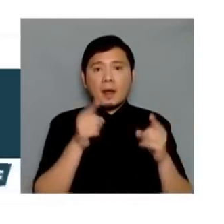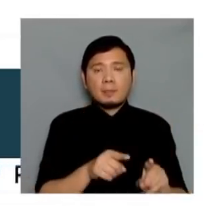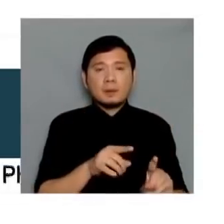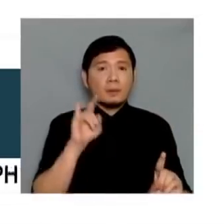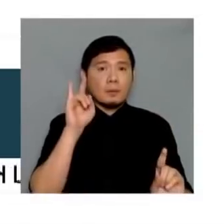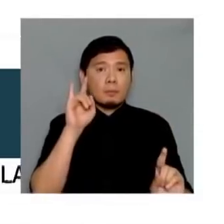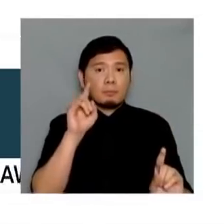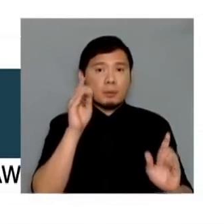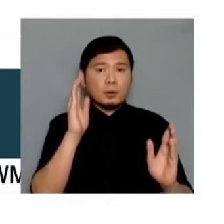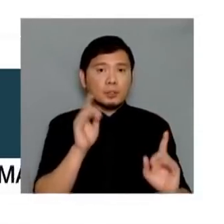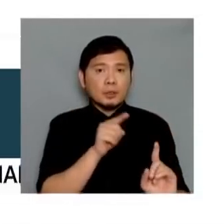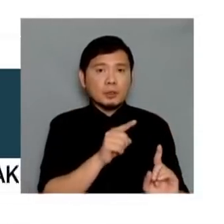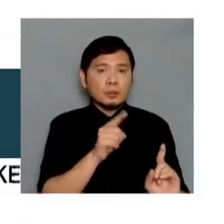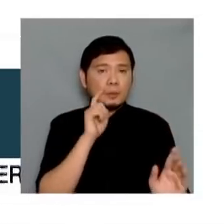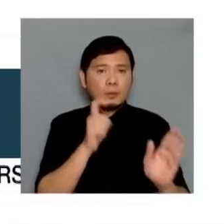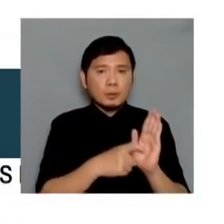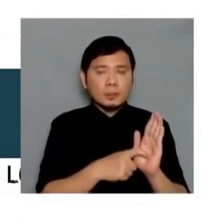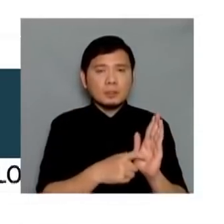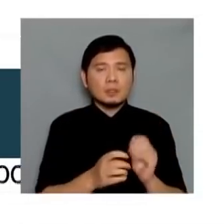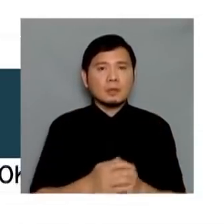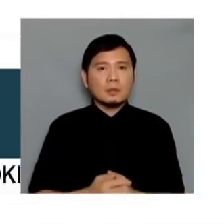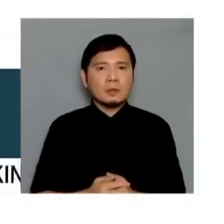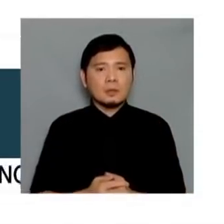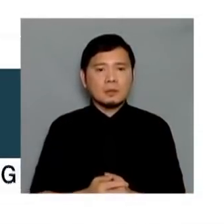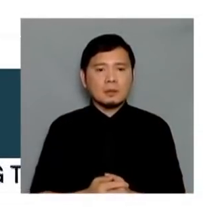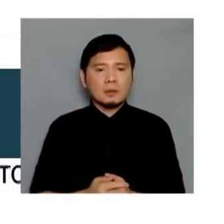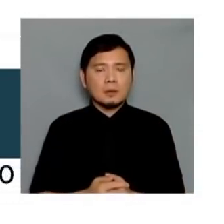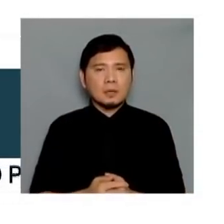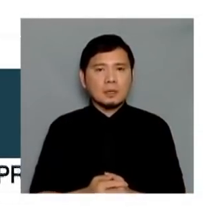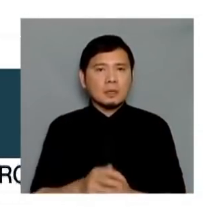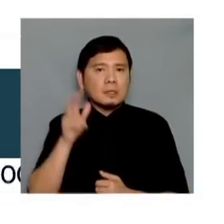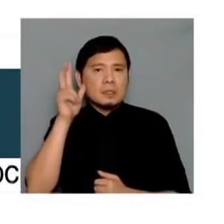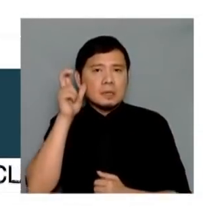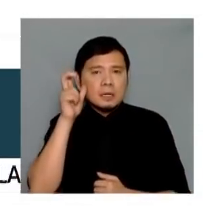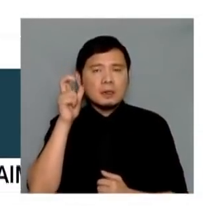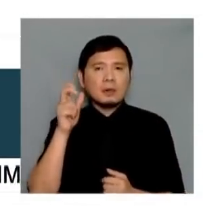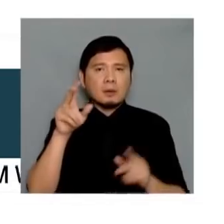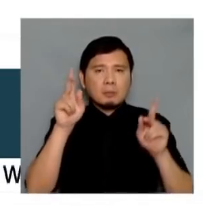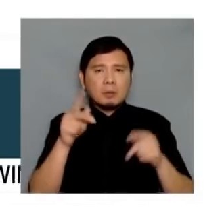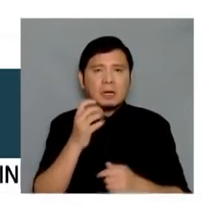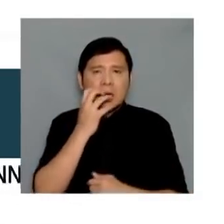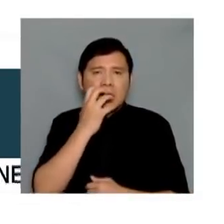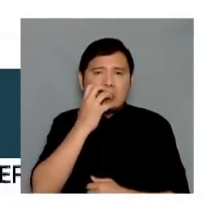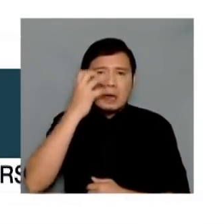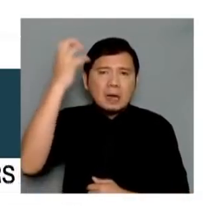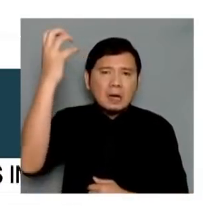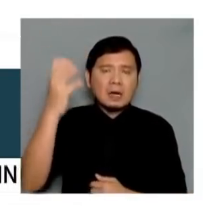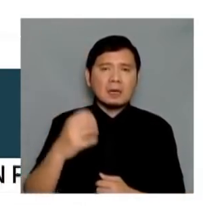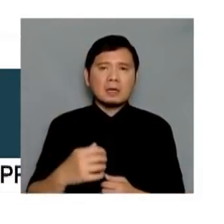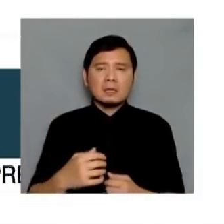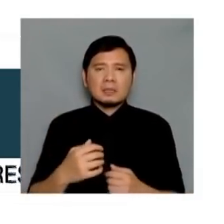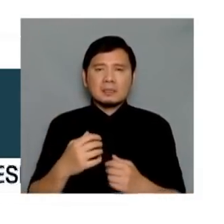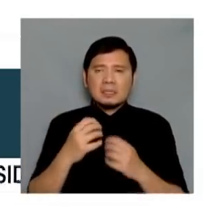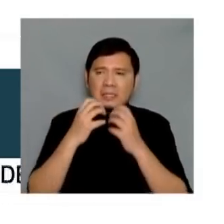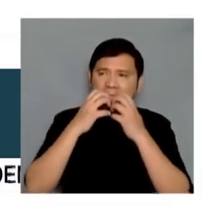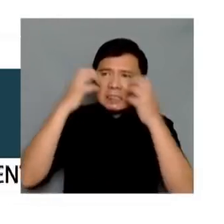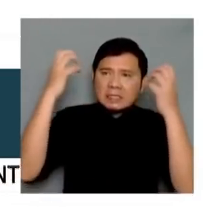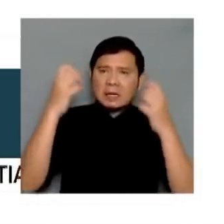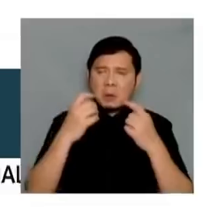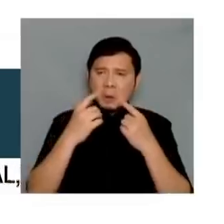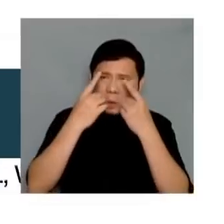that once in a while they would hear howls and cries and screams from inside the convention center, even though they are